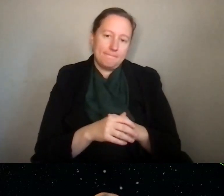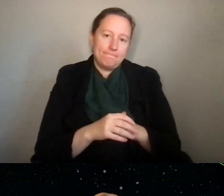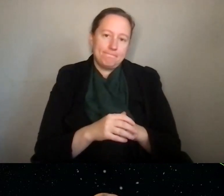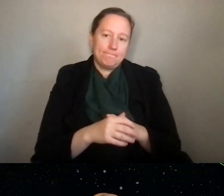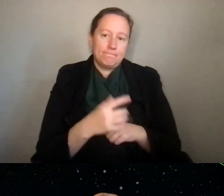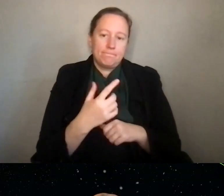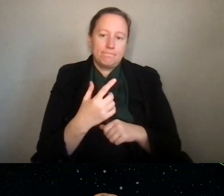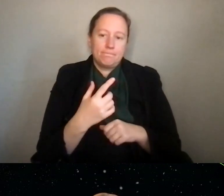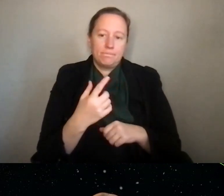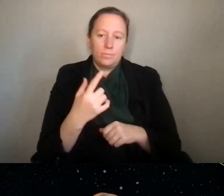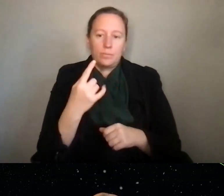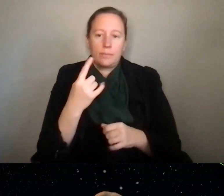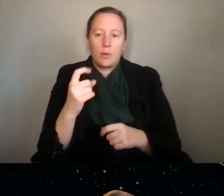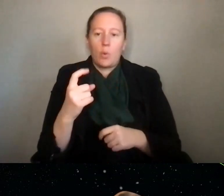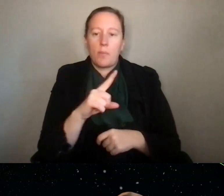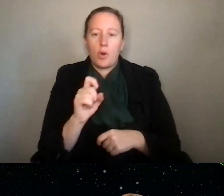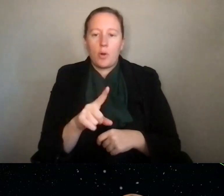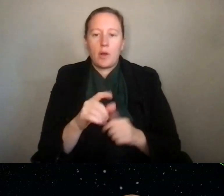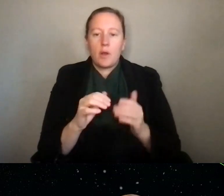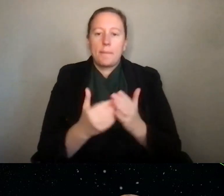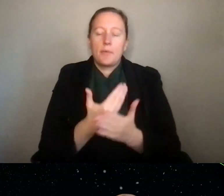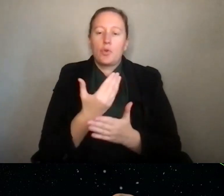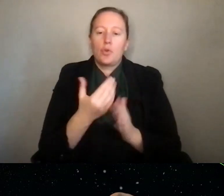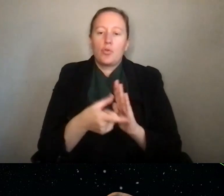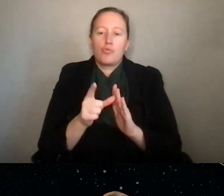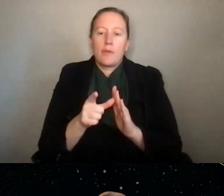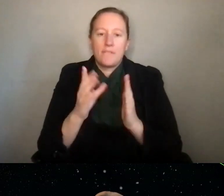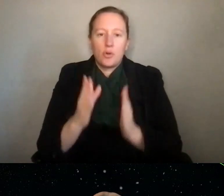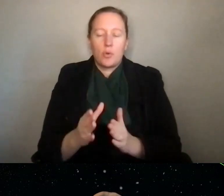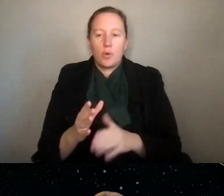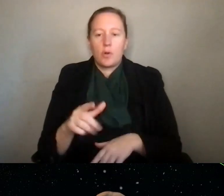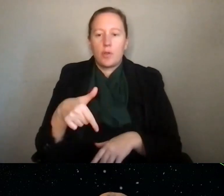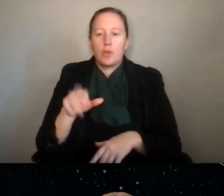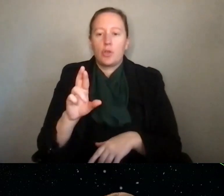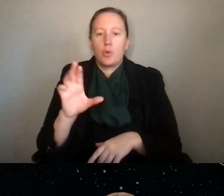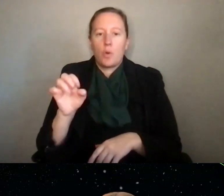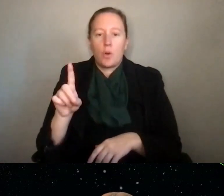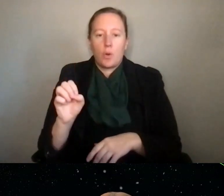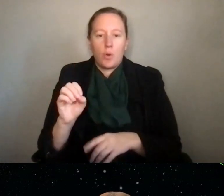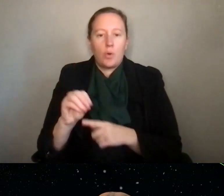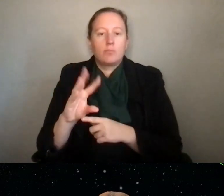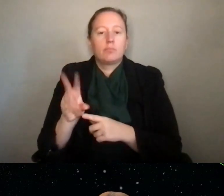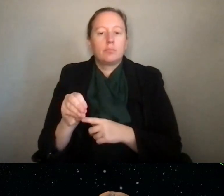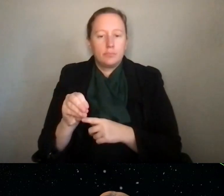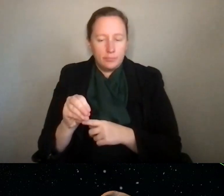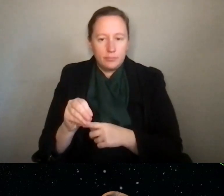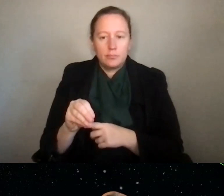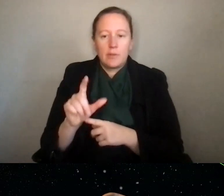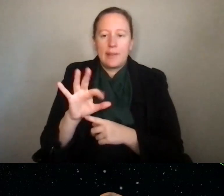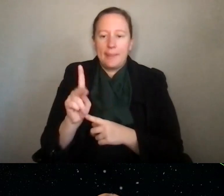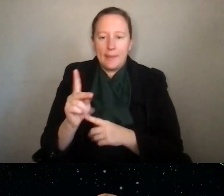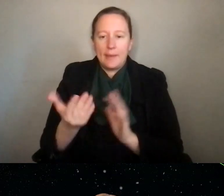One last question just came in about how to be a new reviewer. And so I flashed this QR code briefly during the presentation, but I'll paste the link